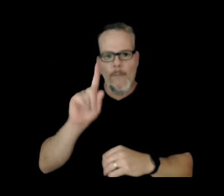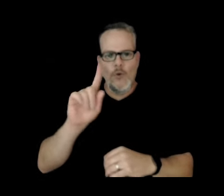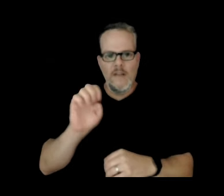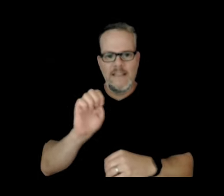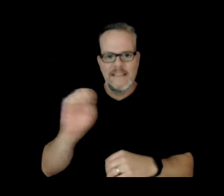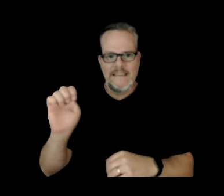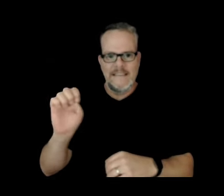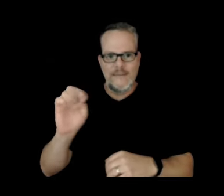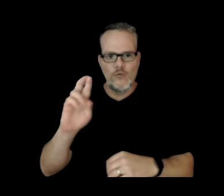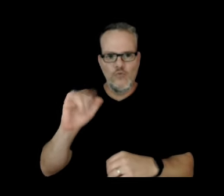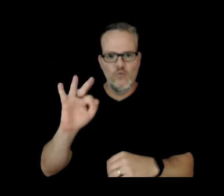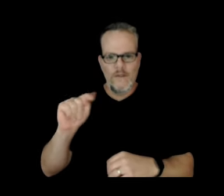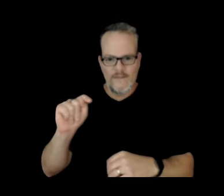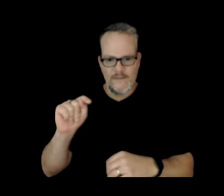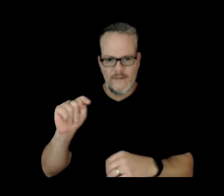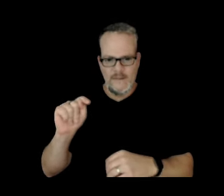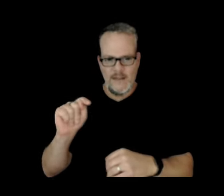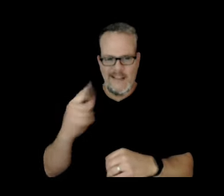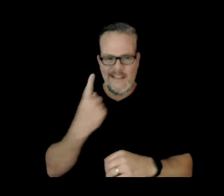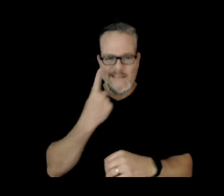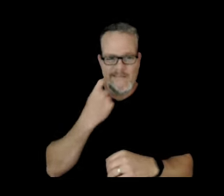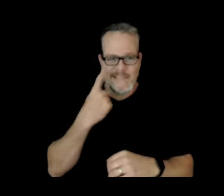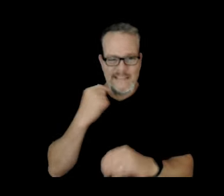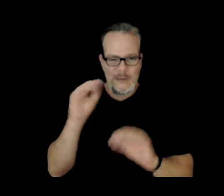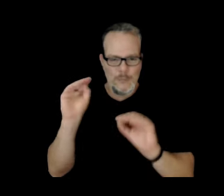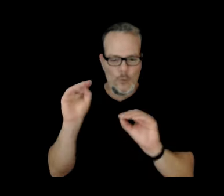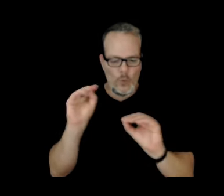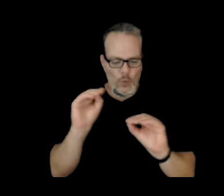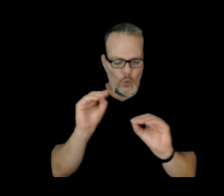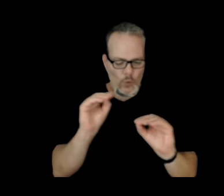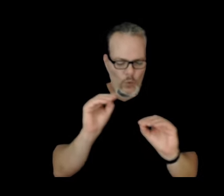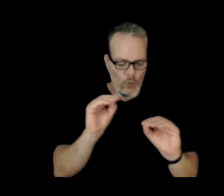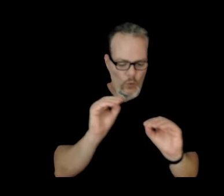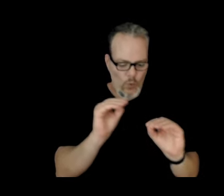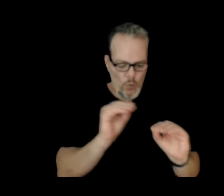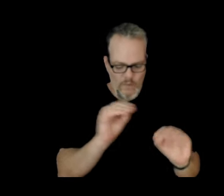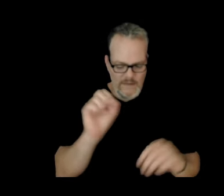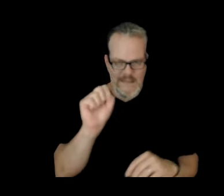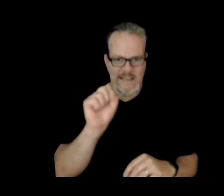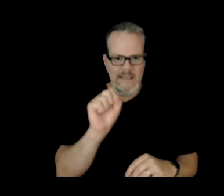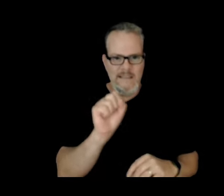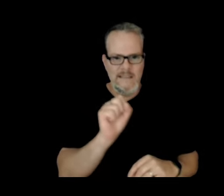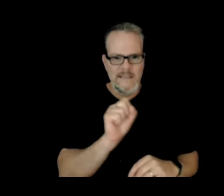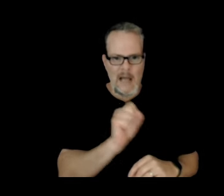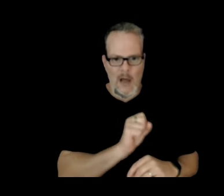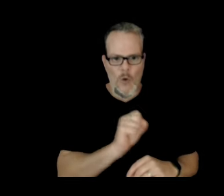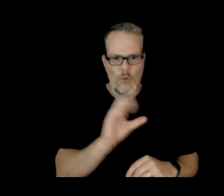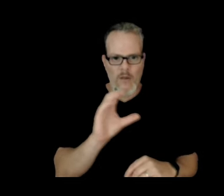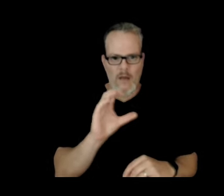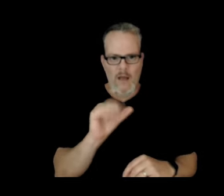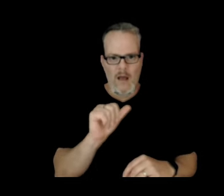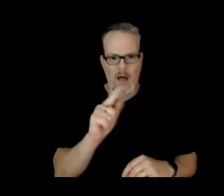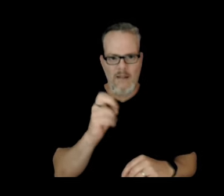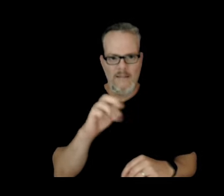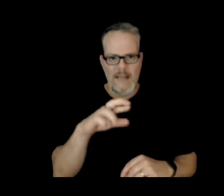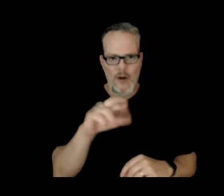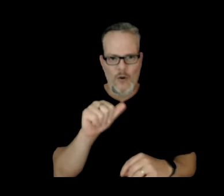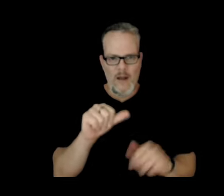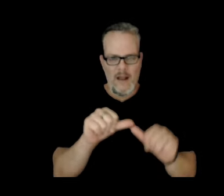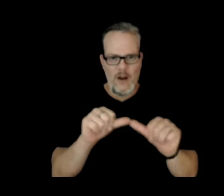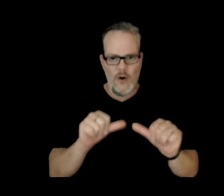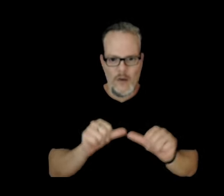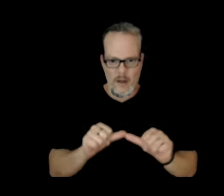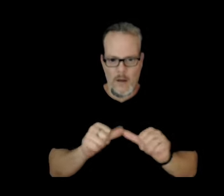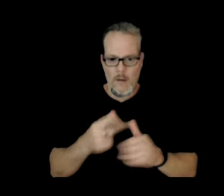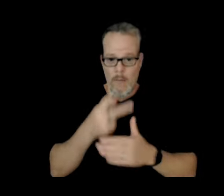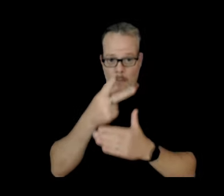recent days has shifted to the south Caldera area over here. Both these areas have been activated with earthquakes since that